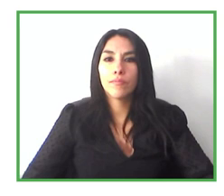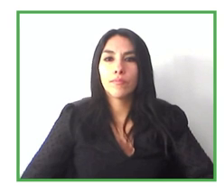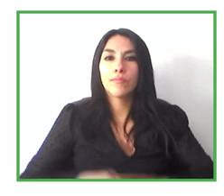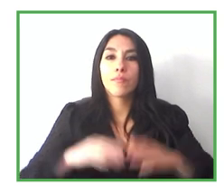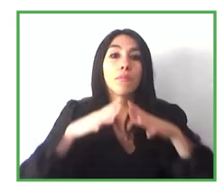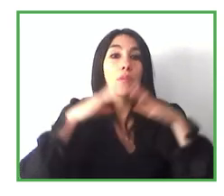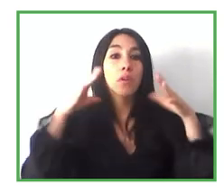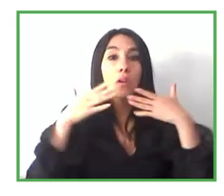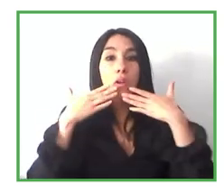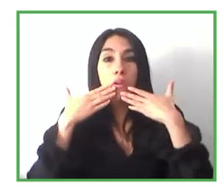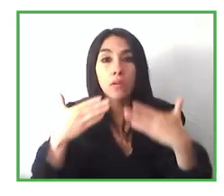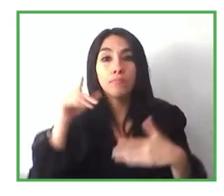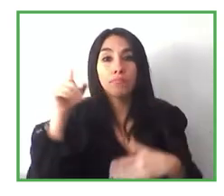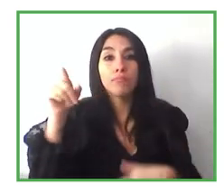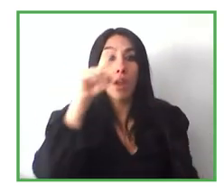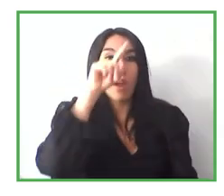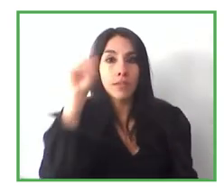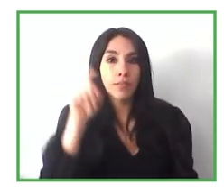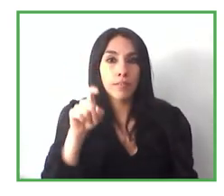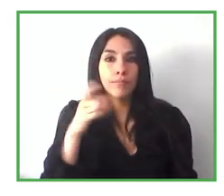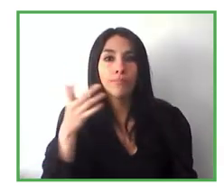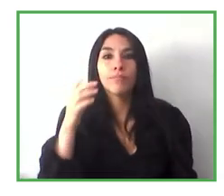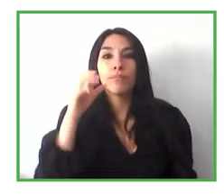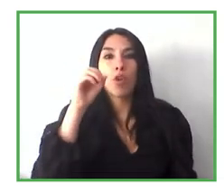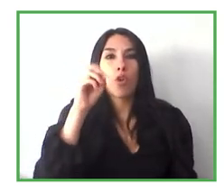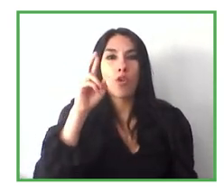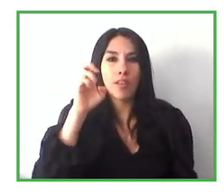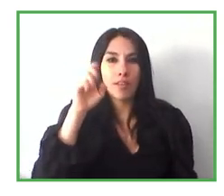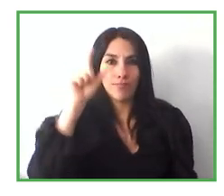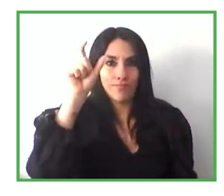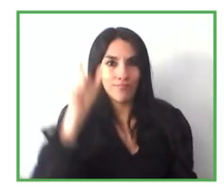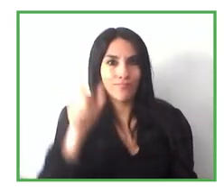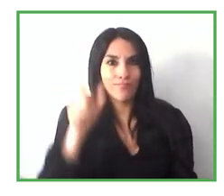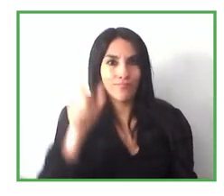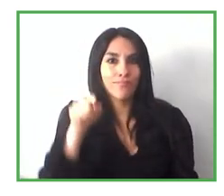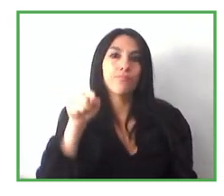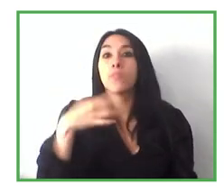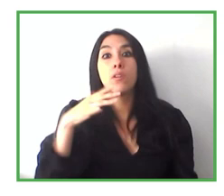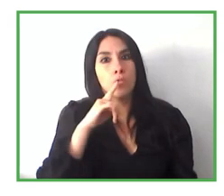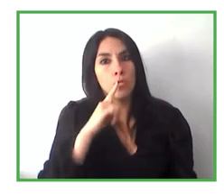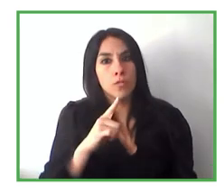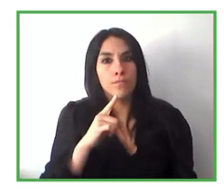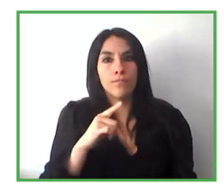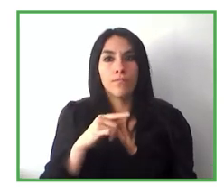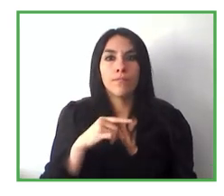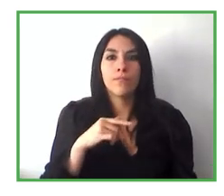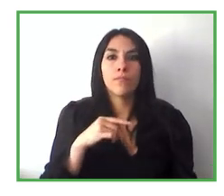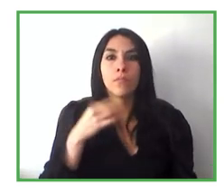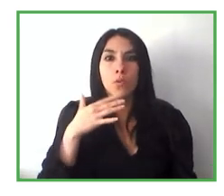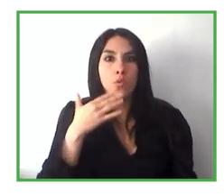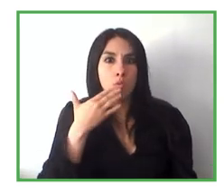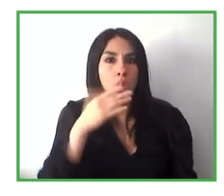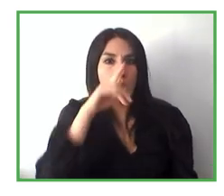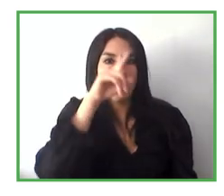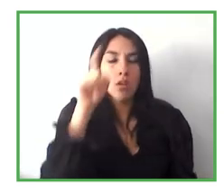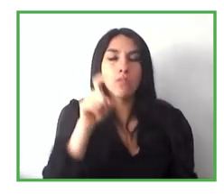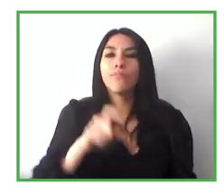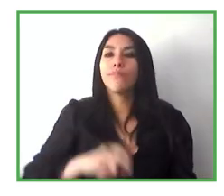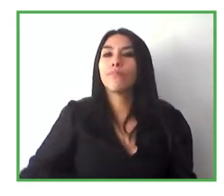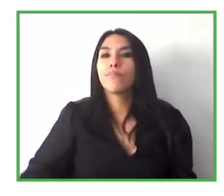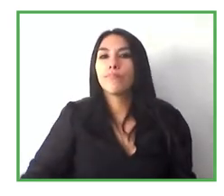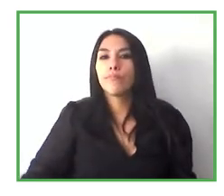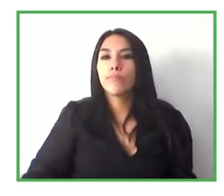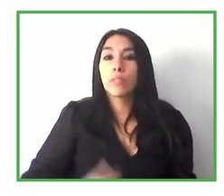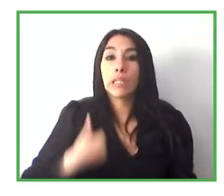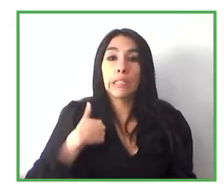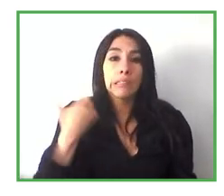Thank you very much for your question, Loreto. Yeah, it's a very good question. I think that